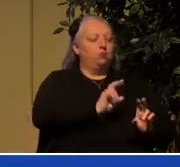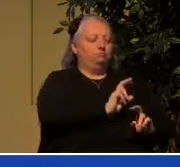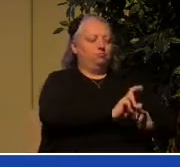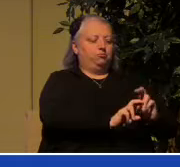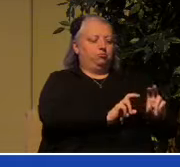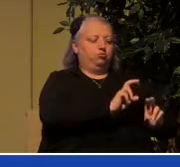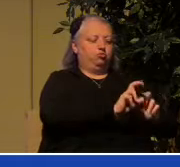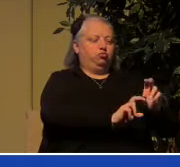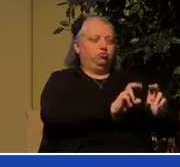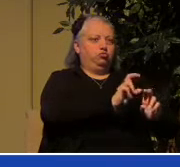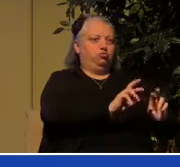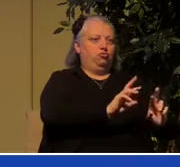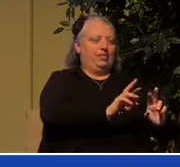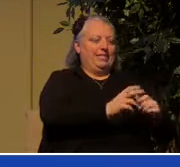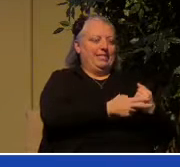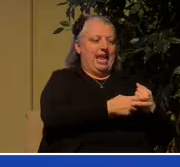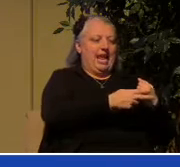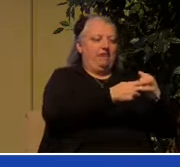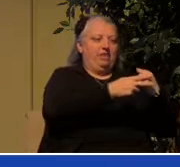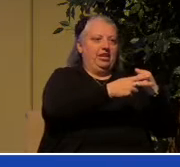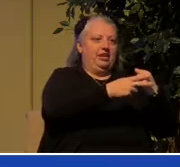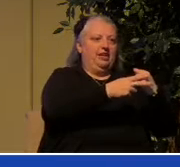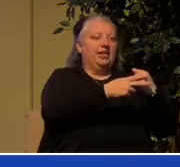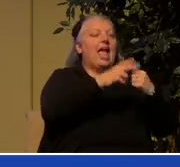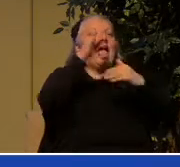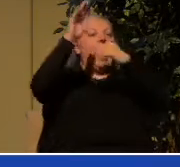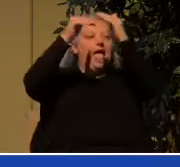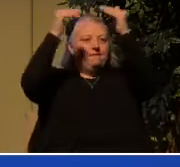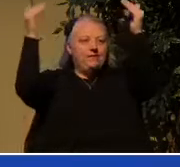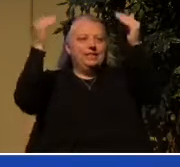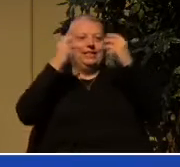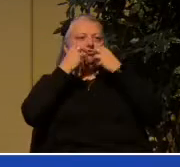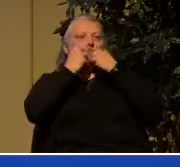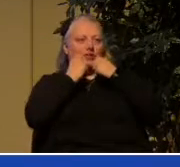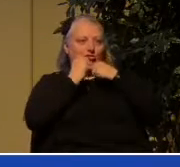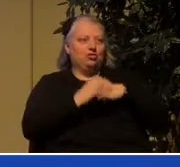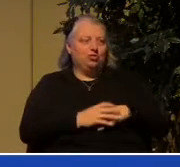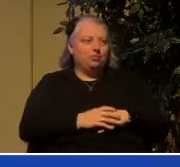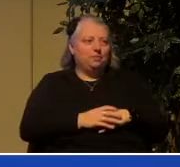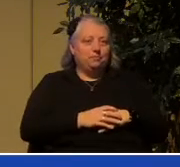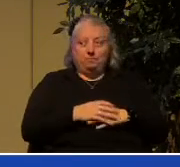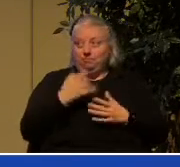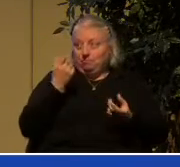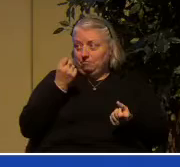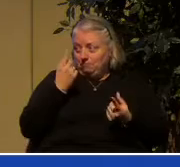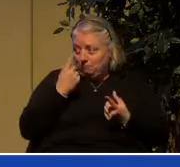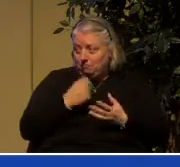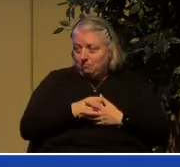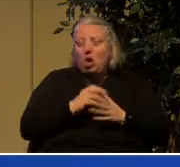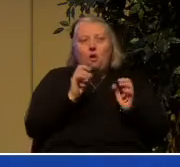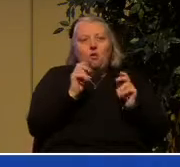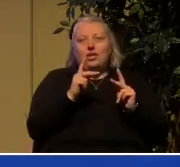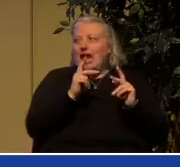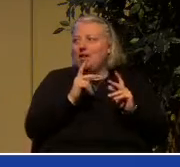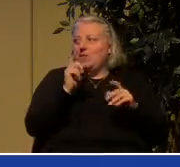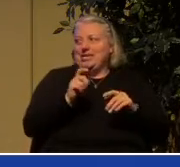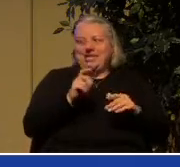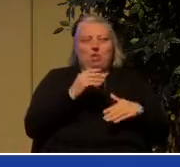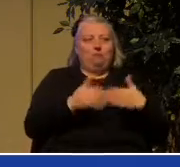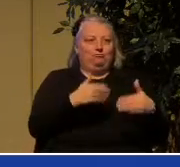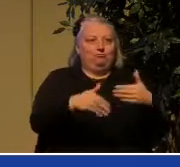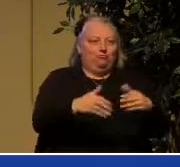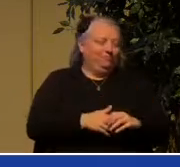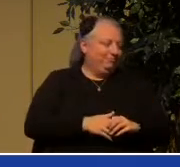in heaven. You with me? All right we need to move on but we need to understand